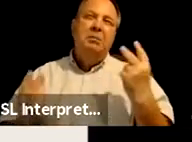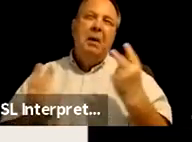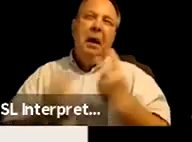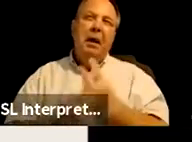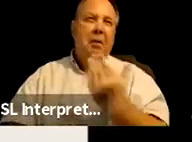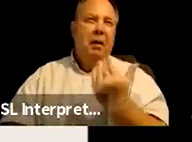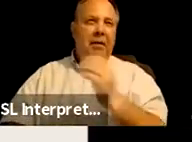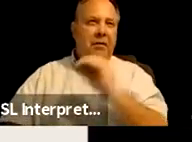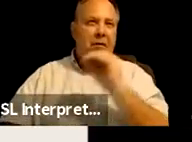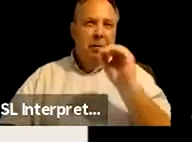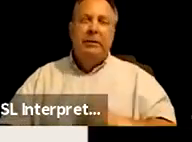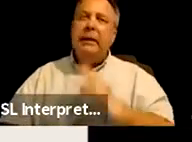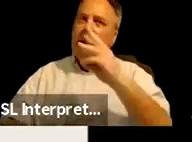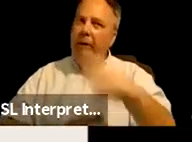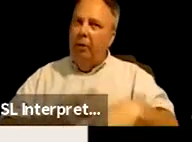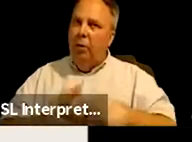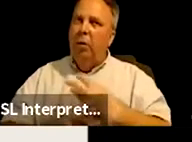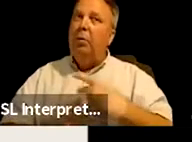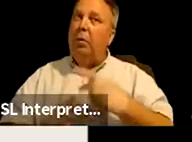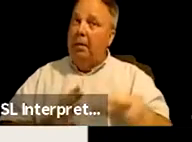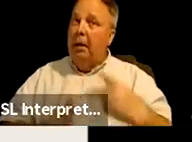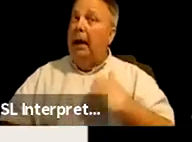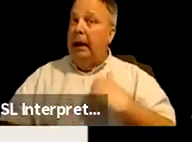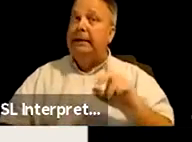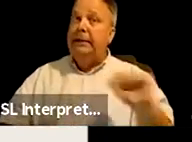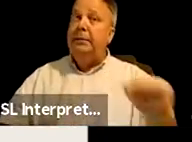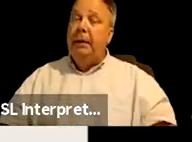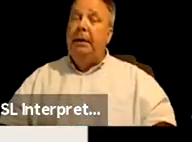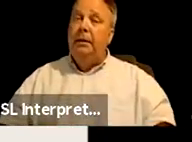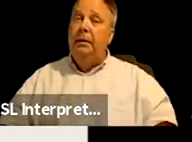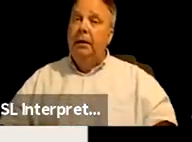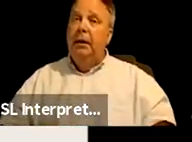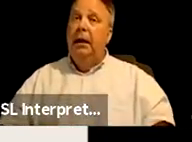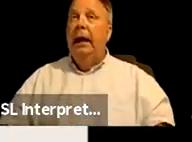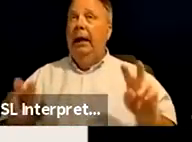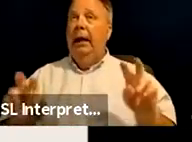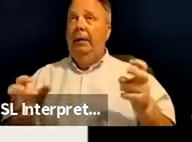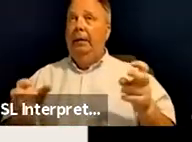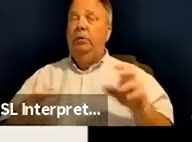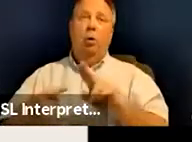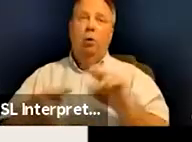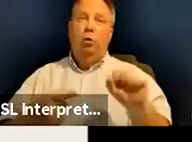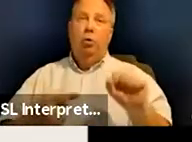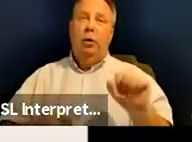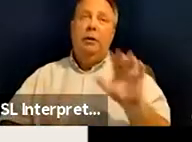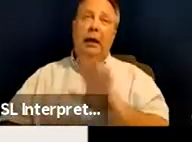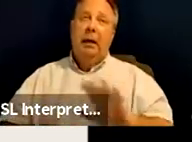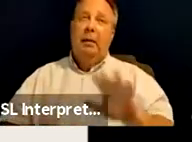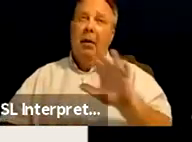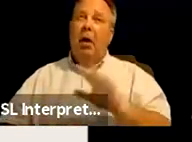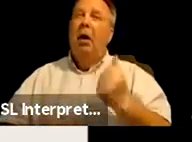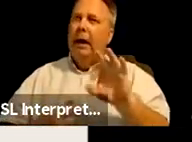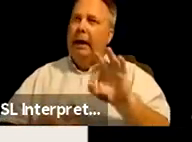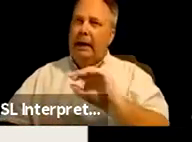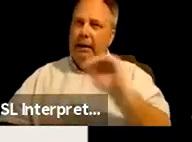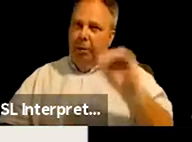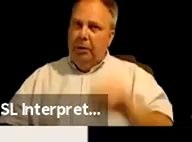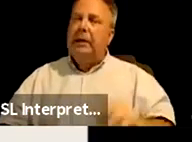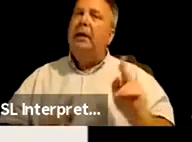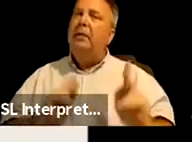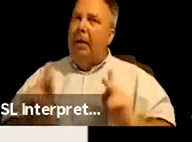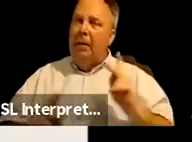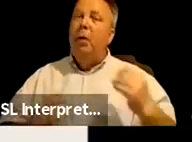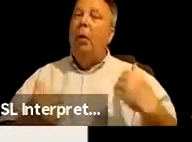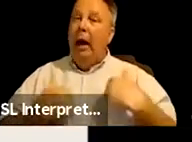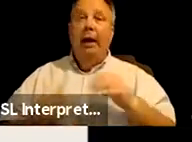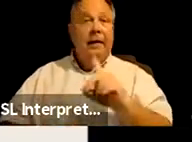of the world's population has a disability. And in the so-called US, approximately 19% of the population has